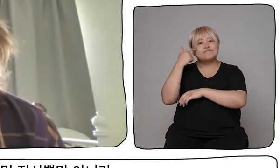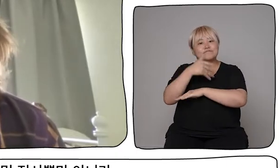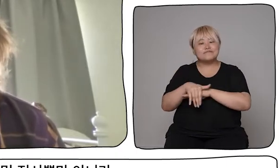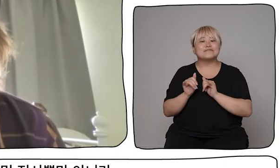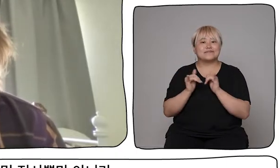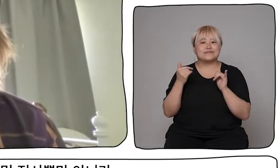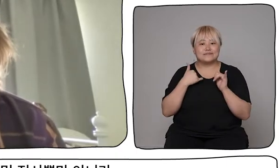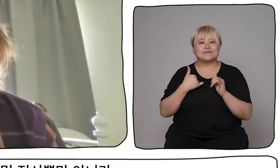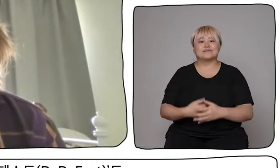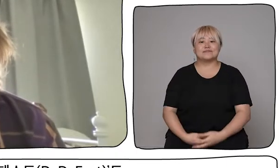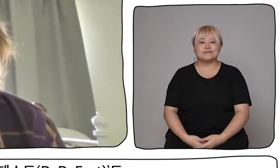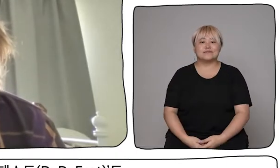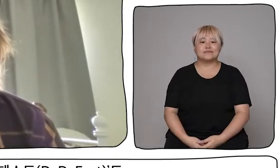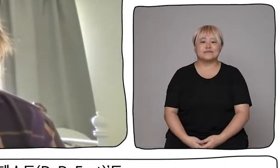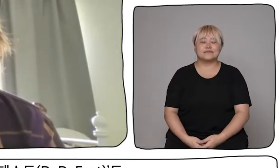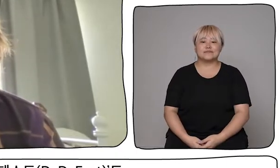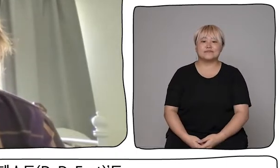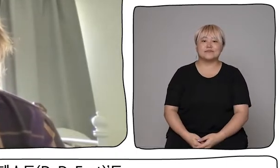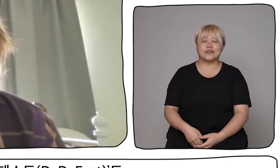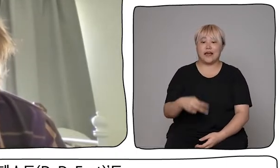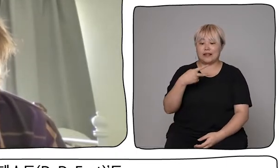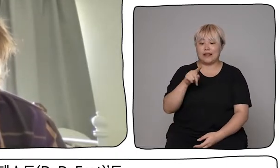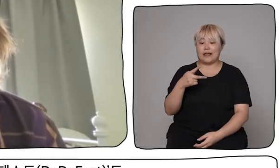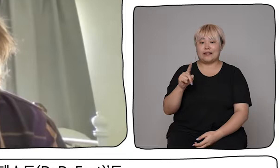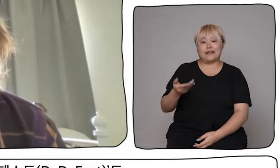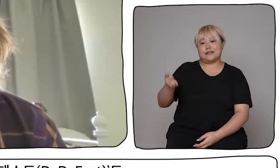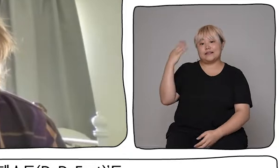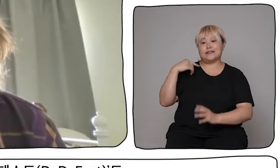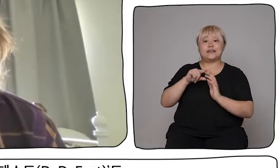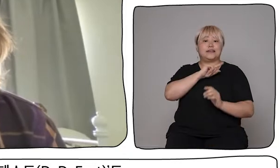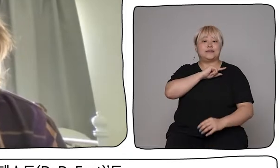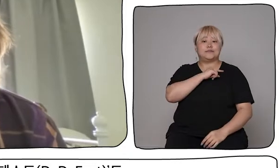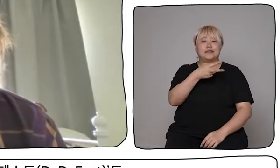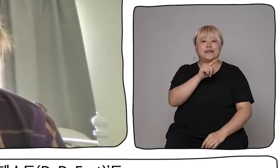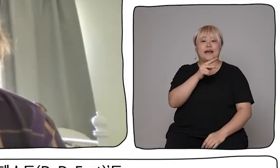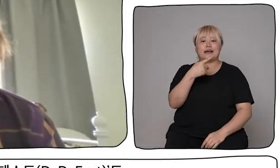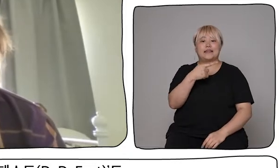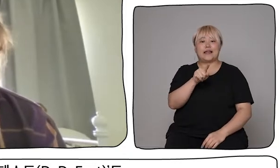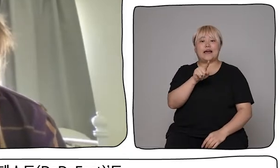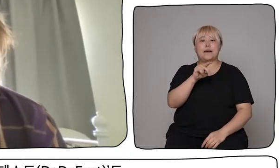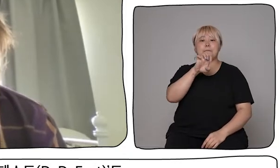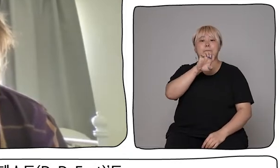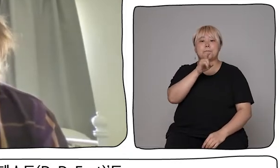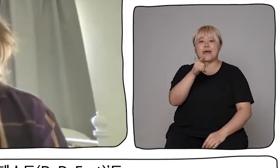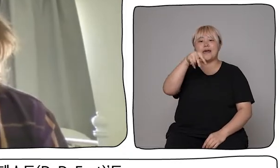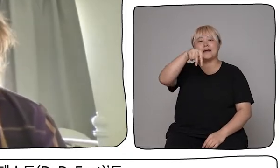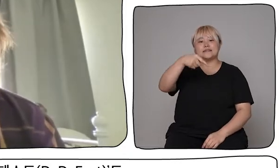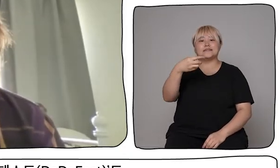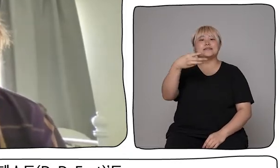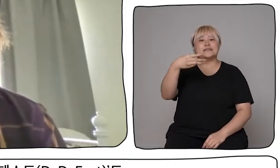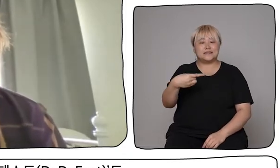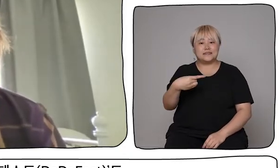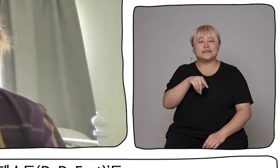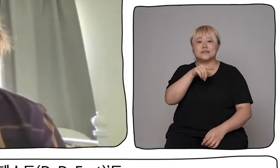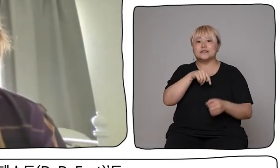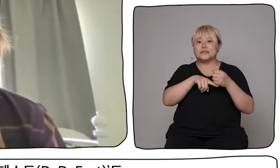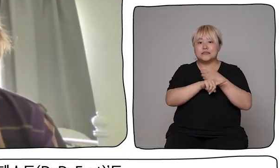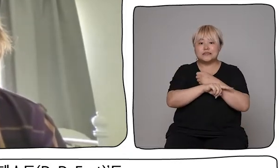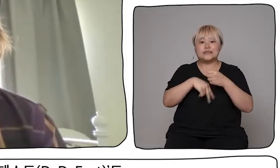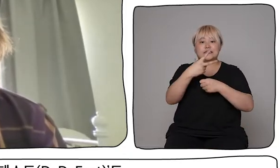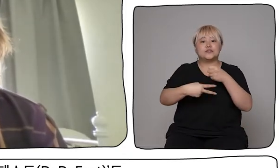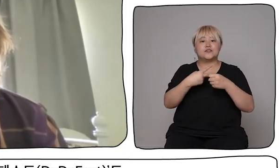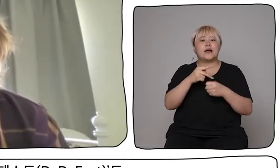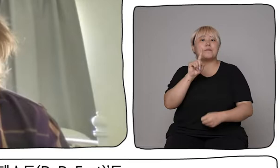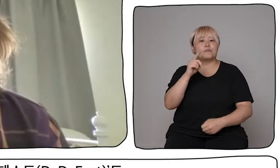festivals for DADA. In fact, our old name DADA Fest comes from the idea that we